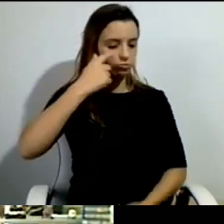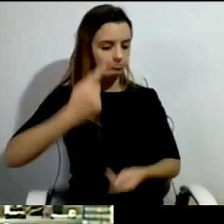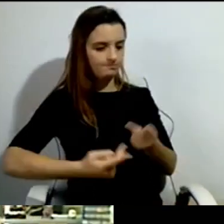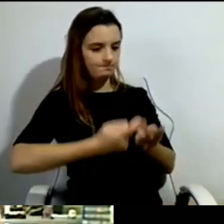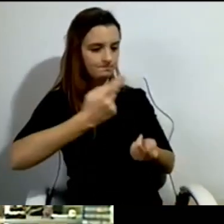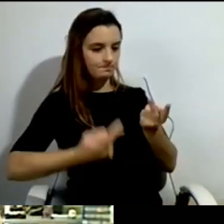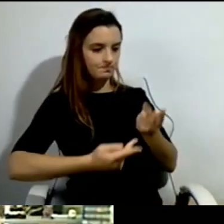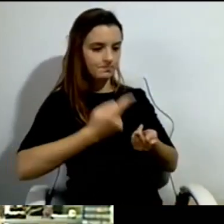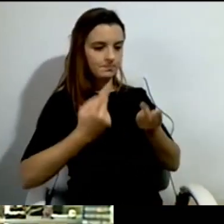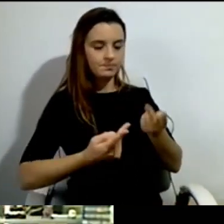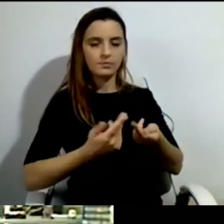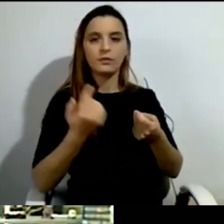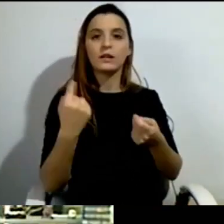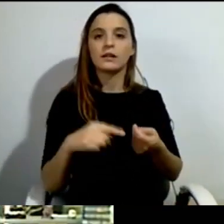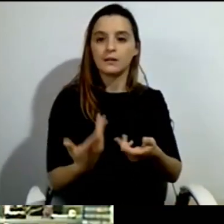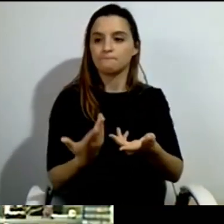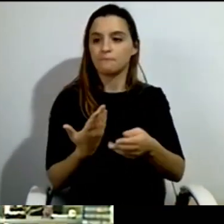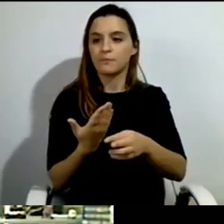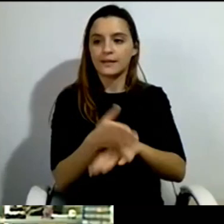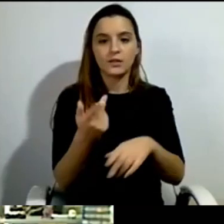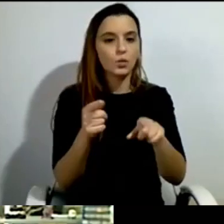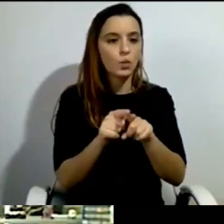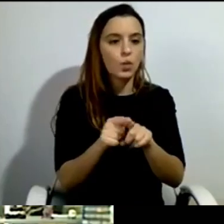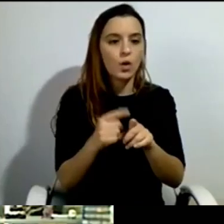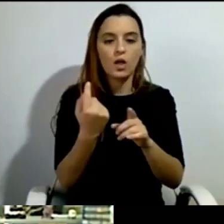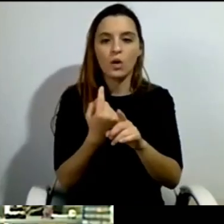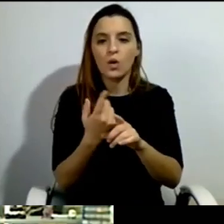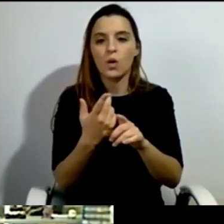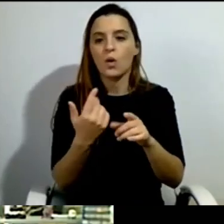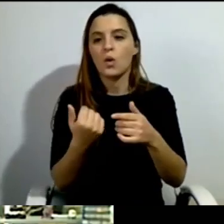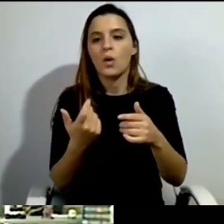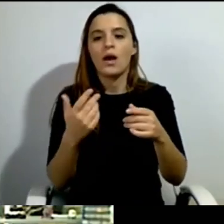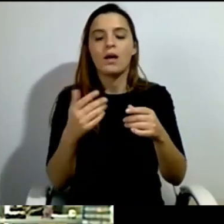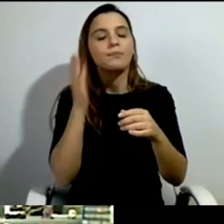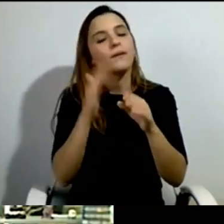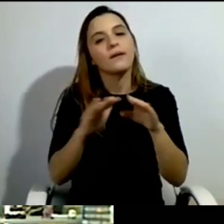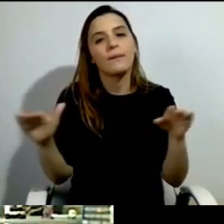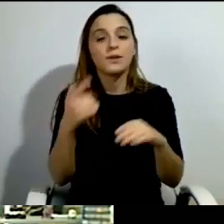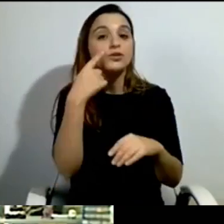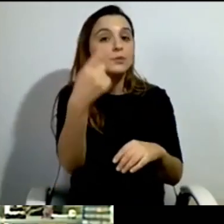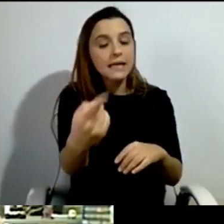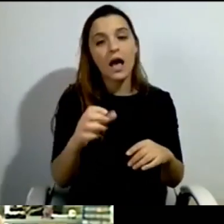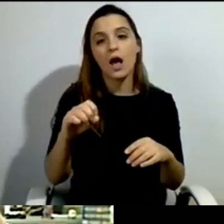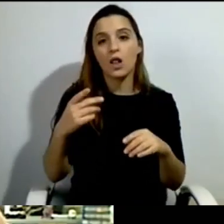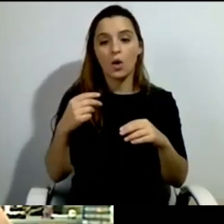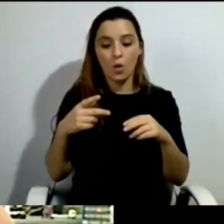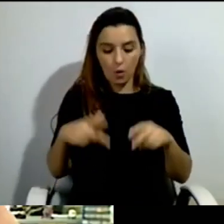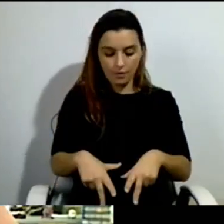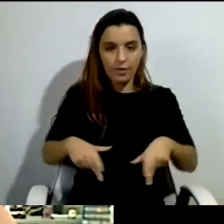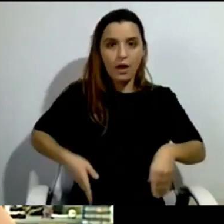or things like that. This was not done by the national insurance. This was done by private companies.